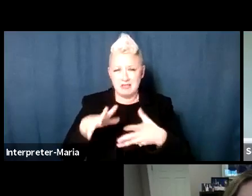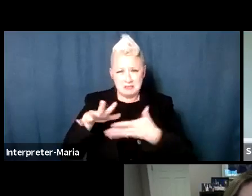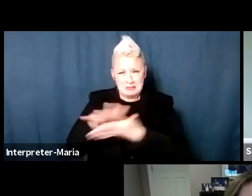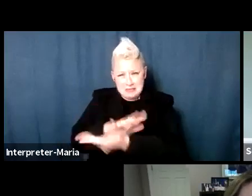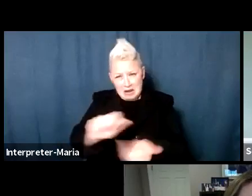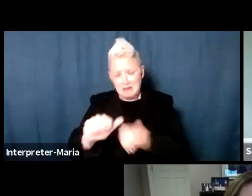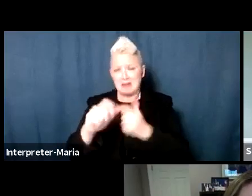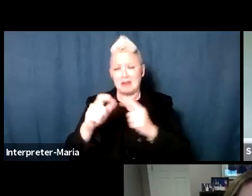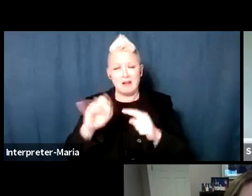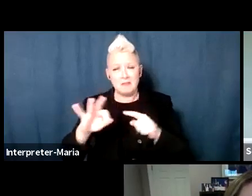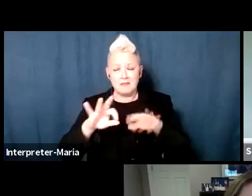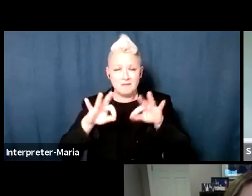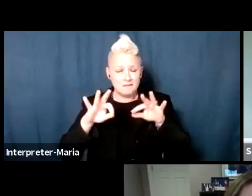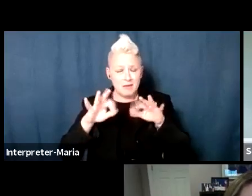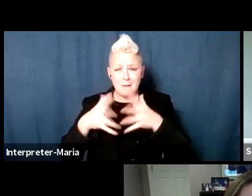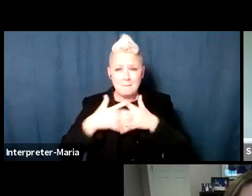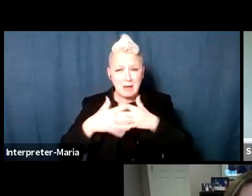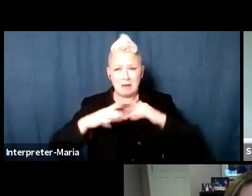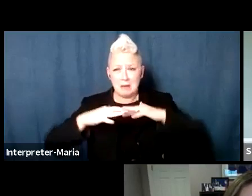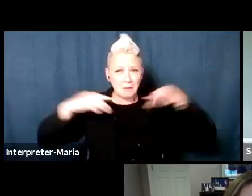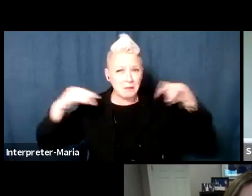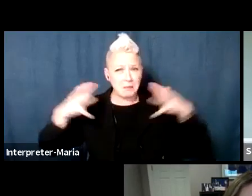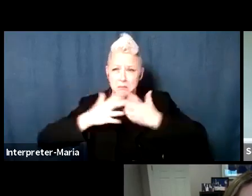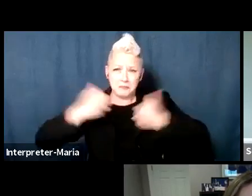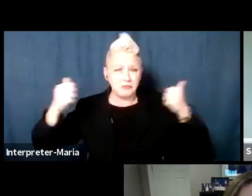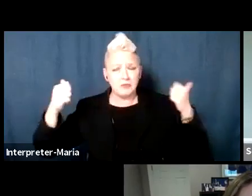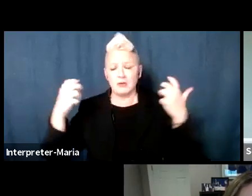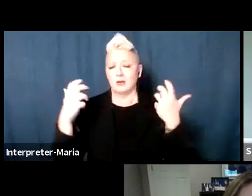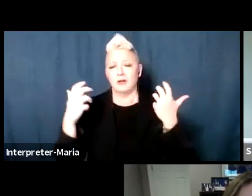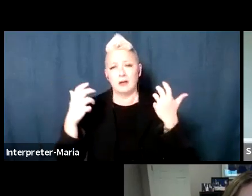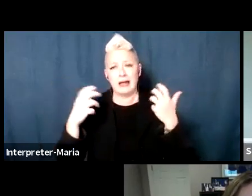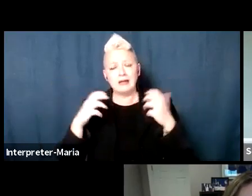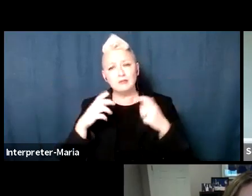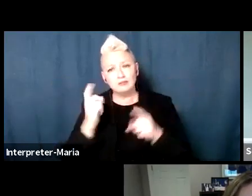American diversity and civil discourse, which